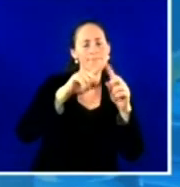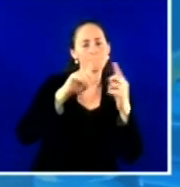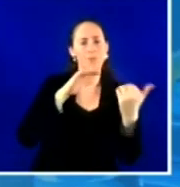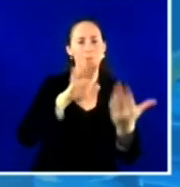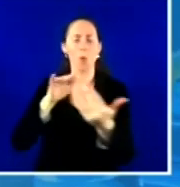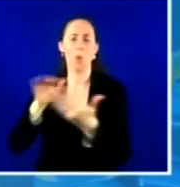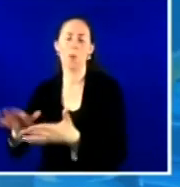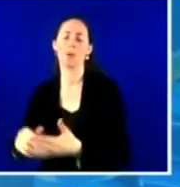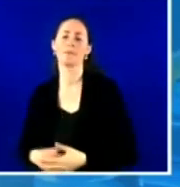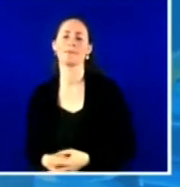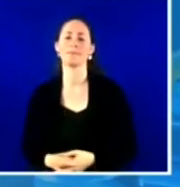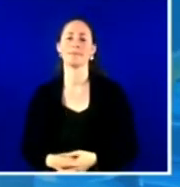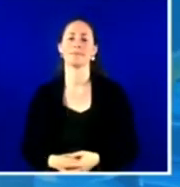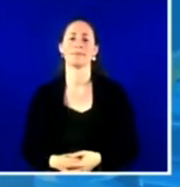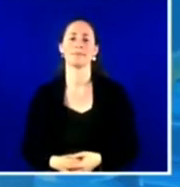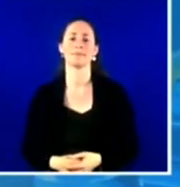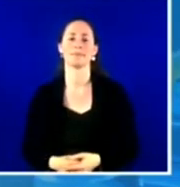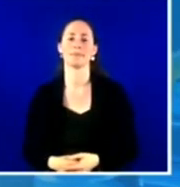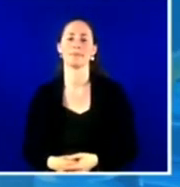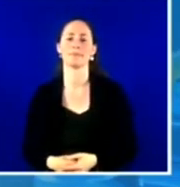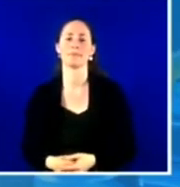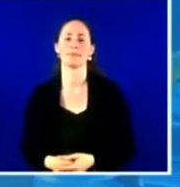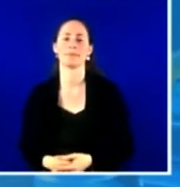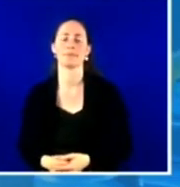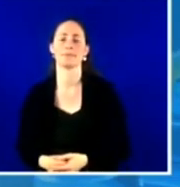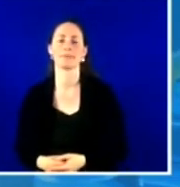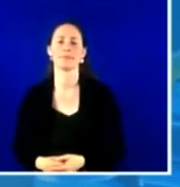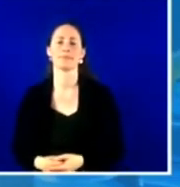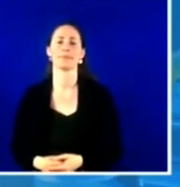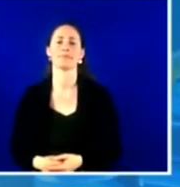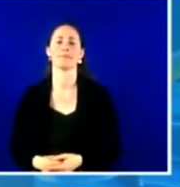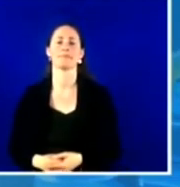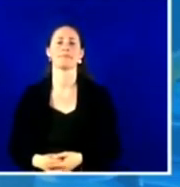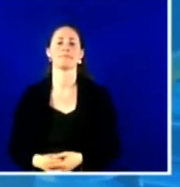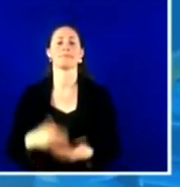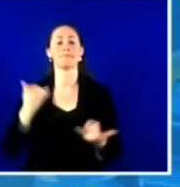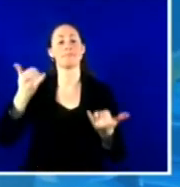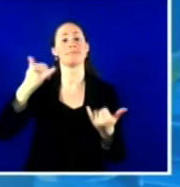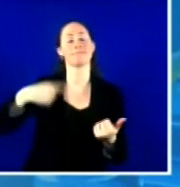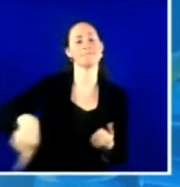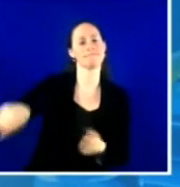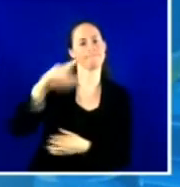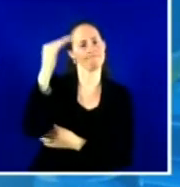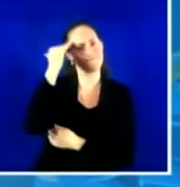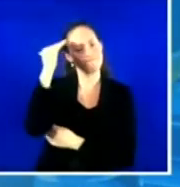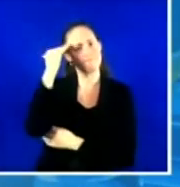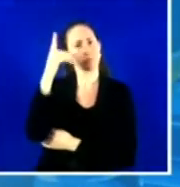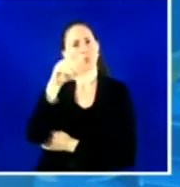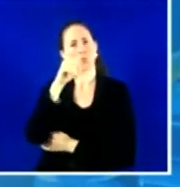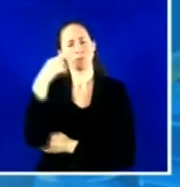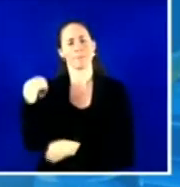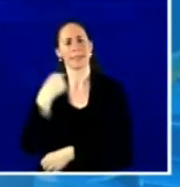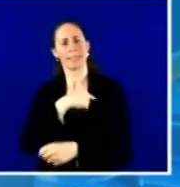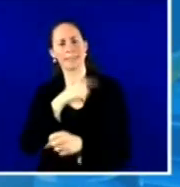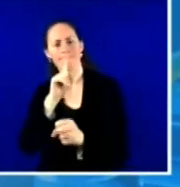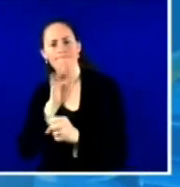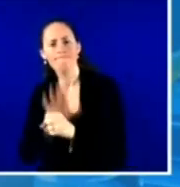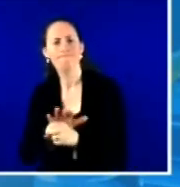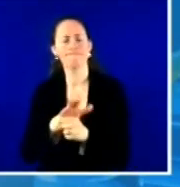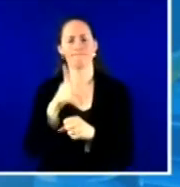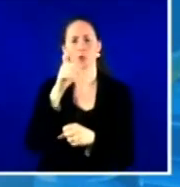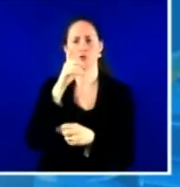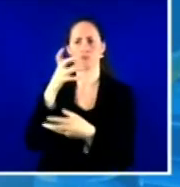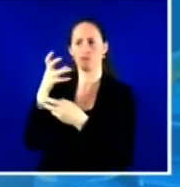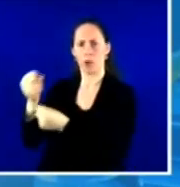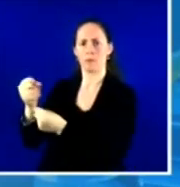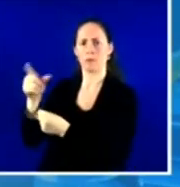enough that people are looking to know that we're all committed and interested in their health holistically beyond COVID and just the vaccine. And that's so key in